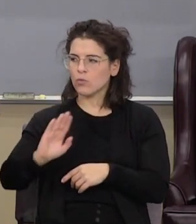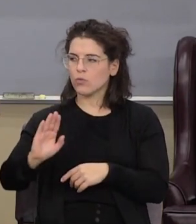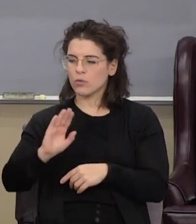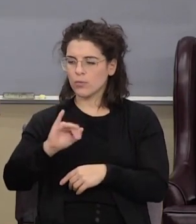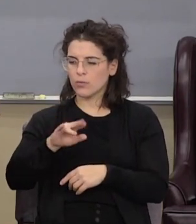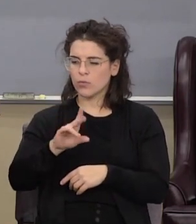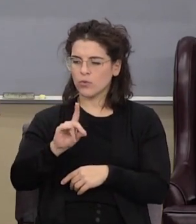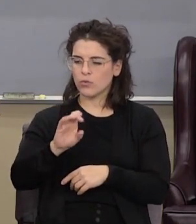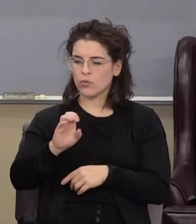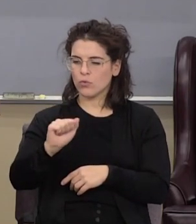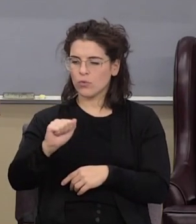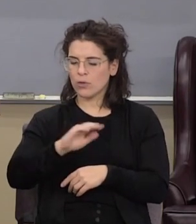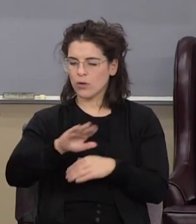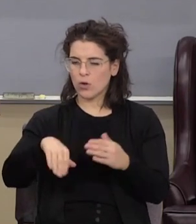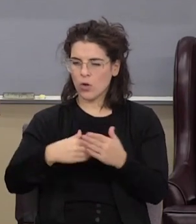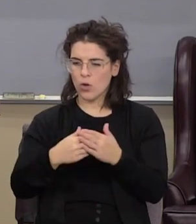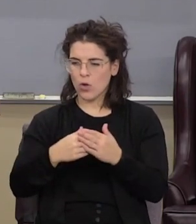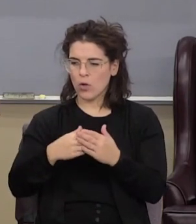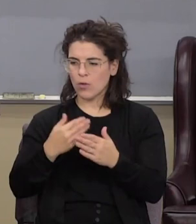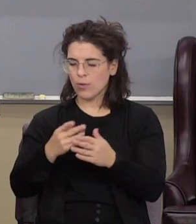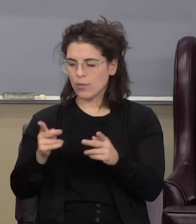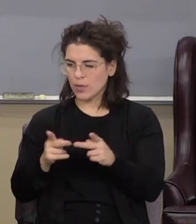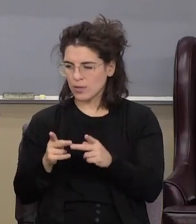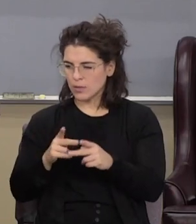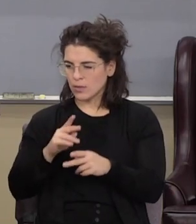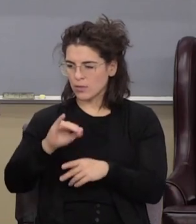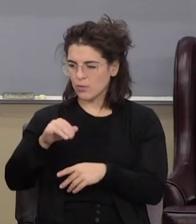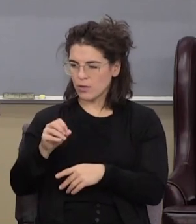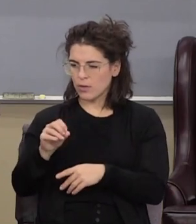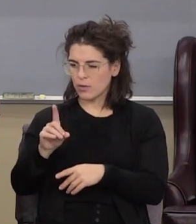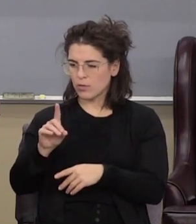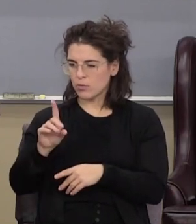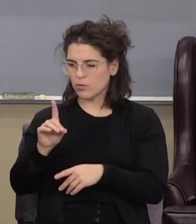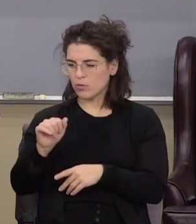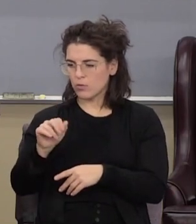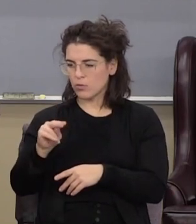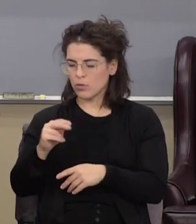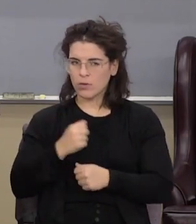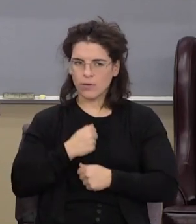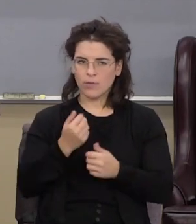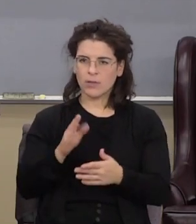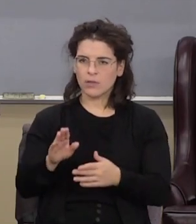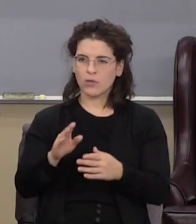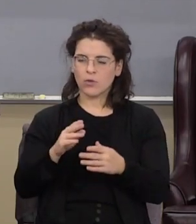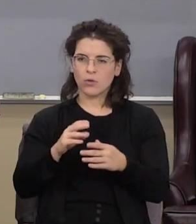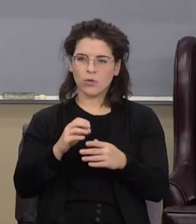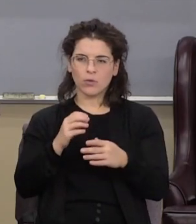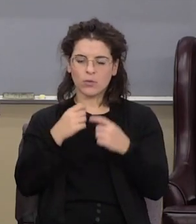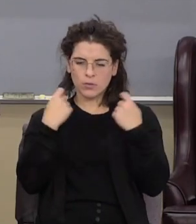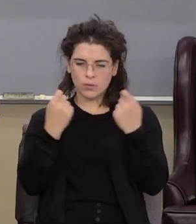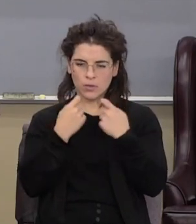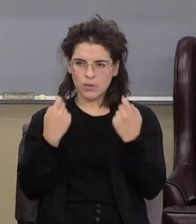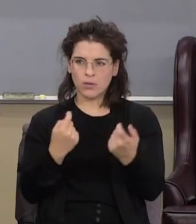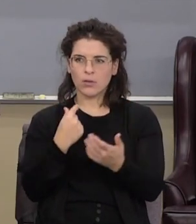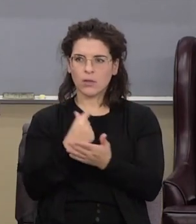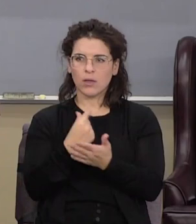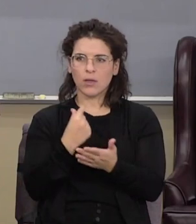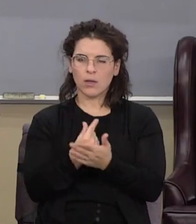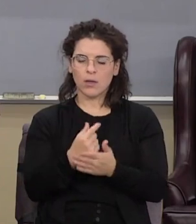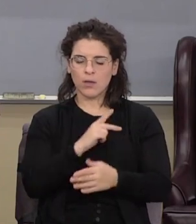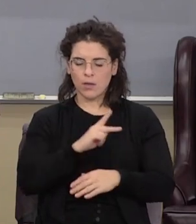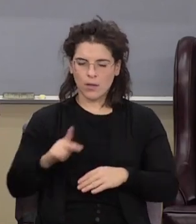all the regions round about Jordan were baptized of him in Jordan confessing their sins so the gospel of the kingdom of heaven is the